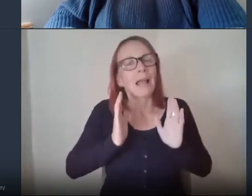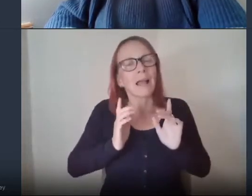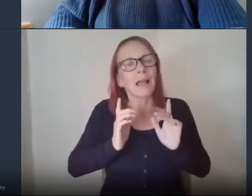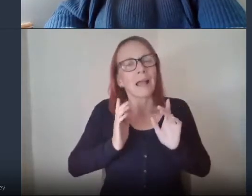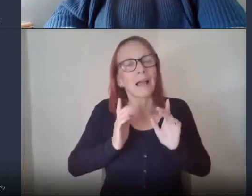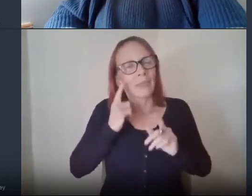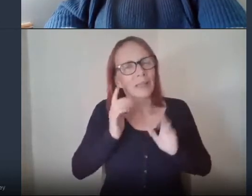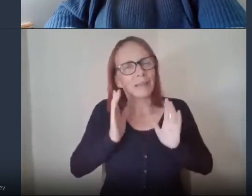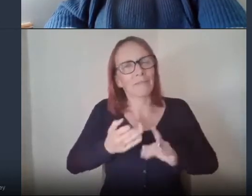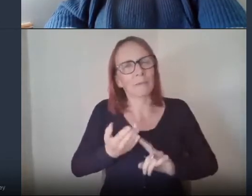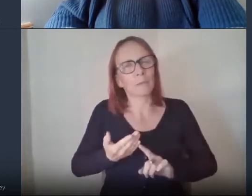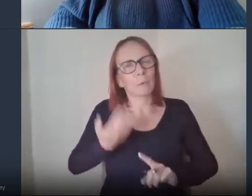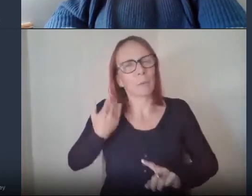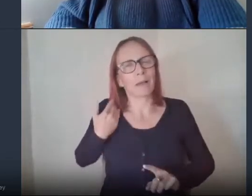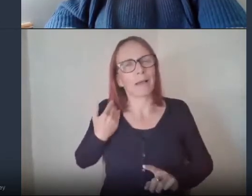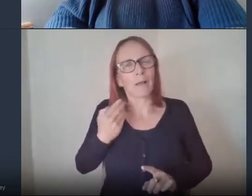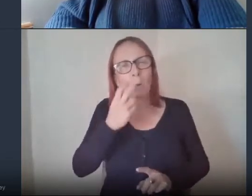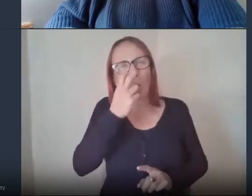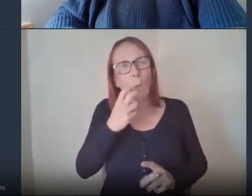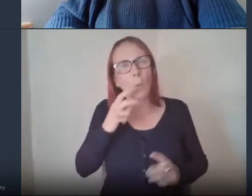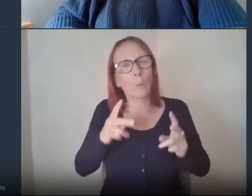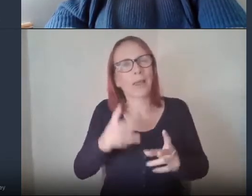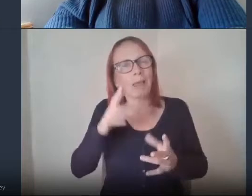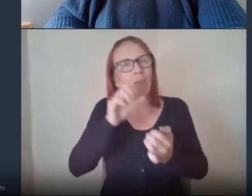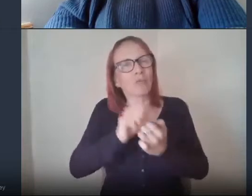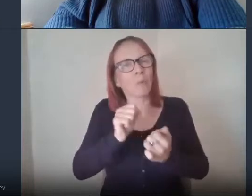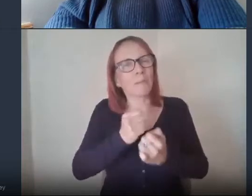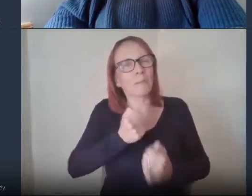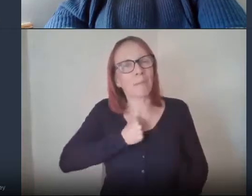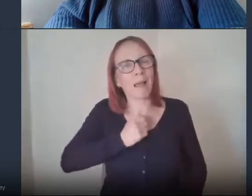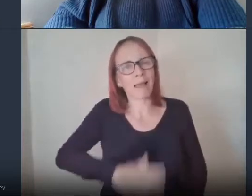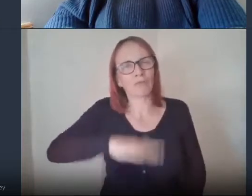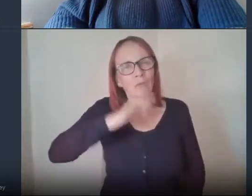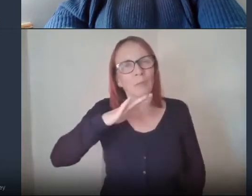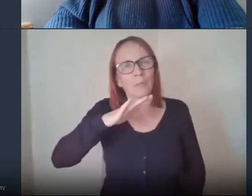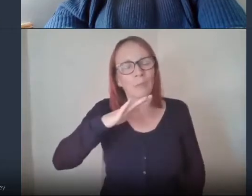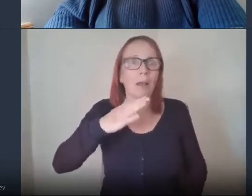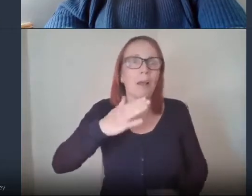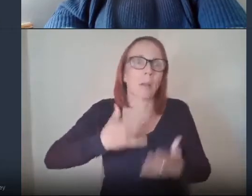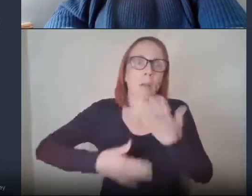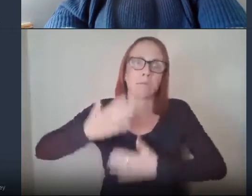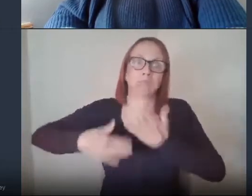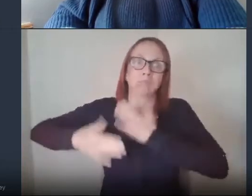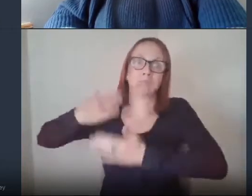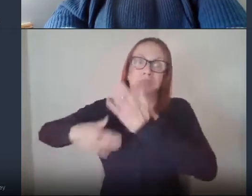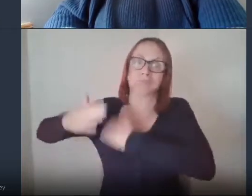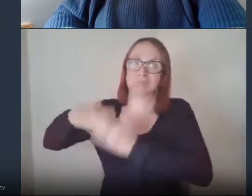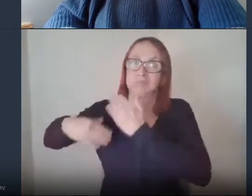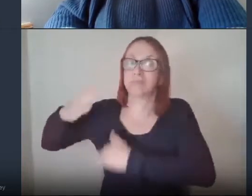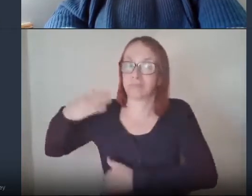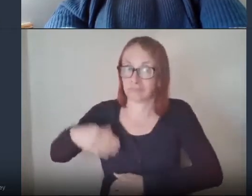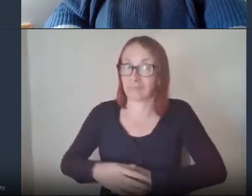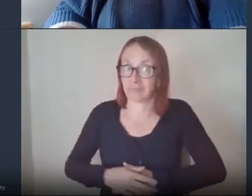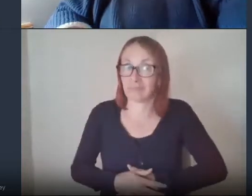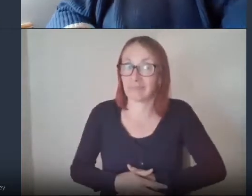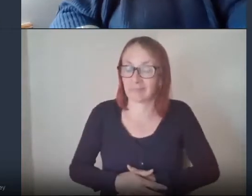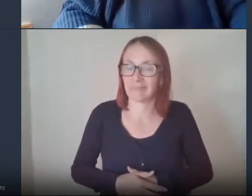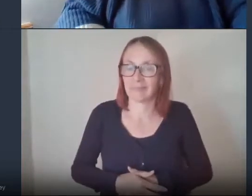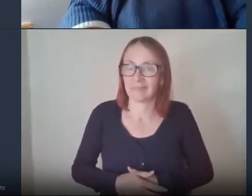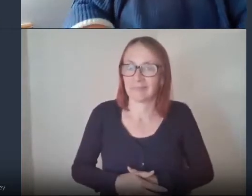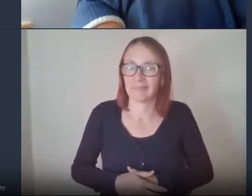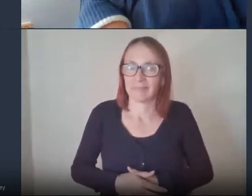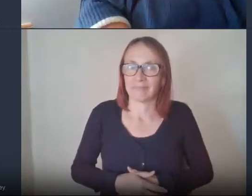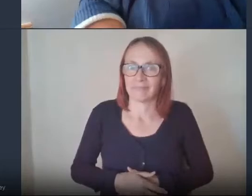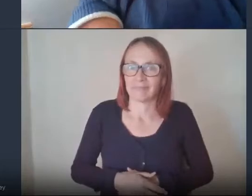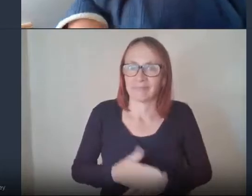where um if i remember back to my youth which was a long time ago situation that jobs are